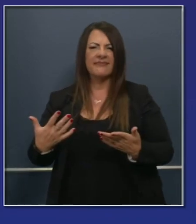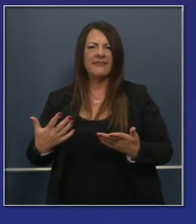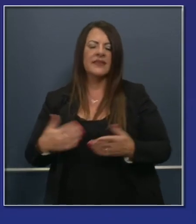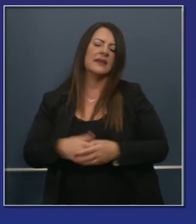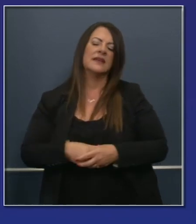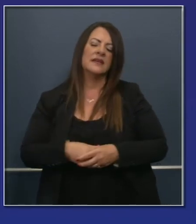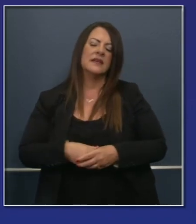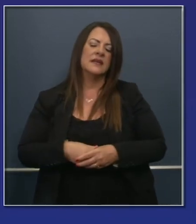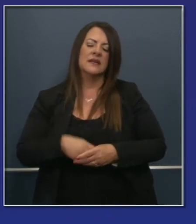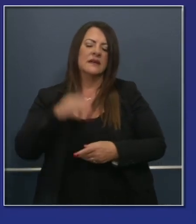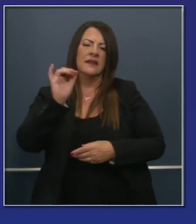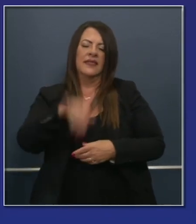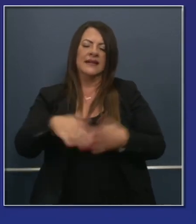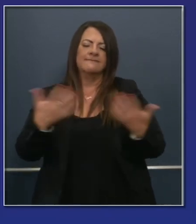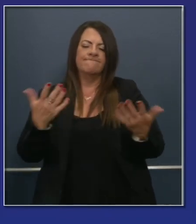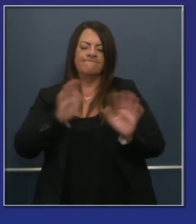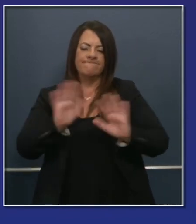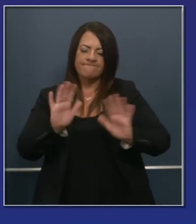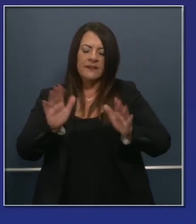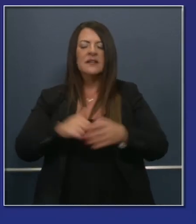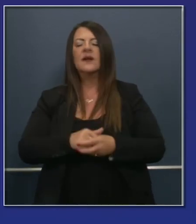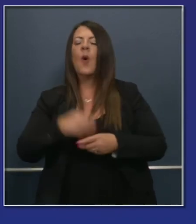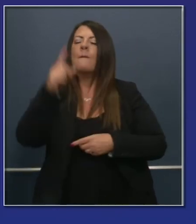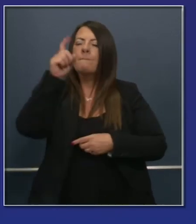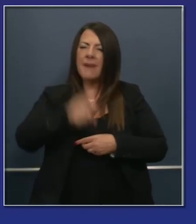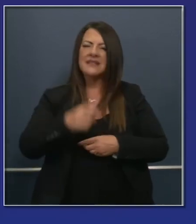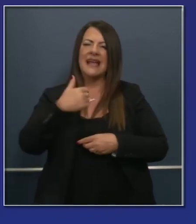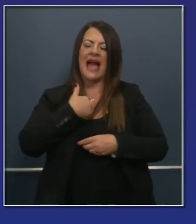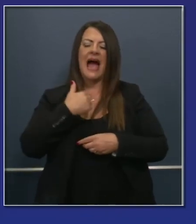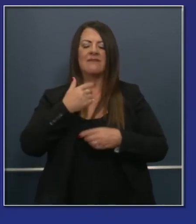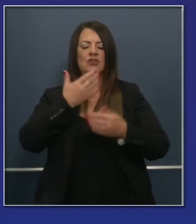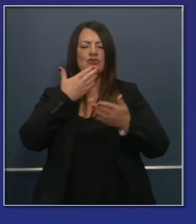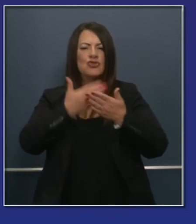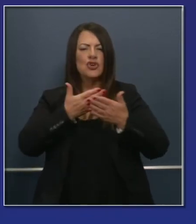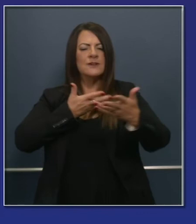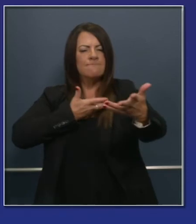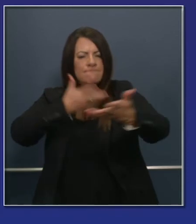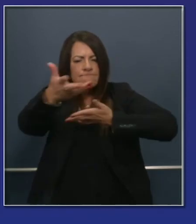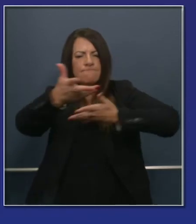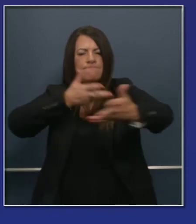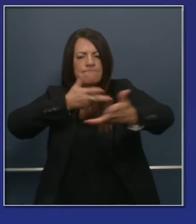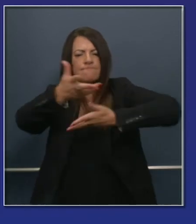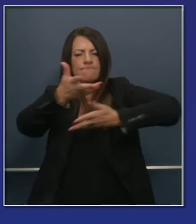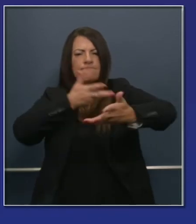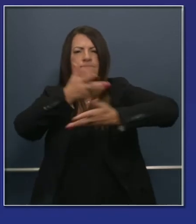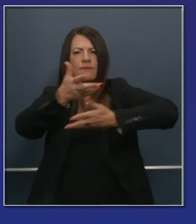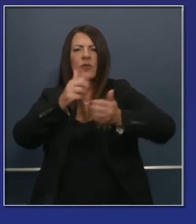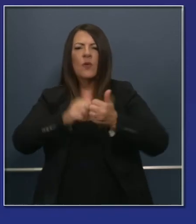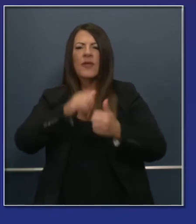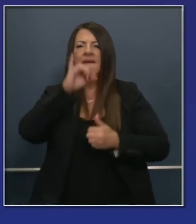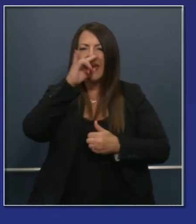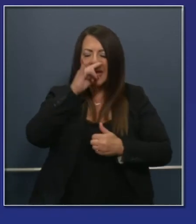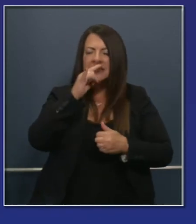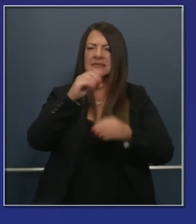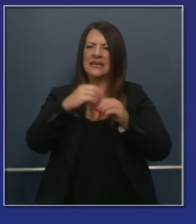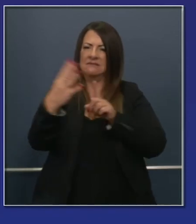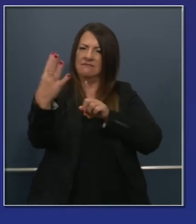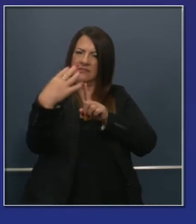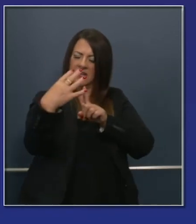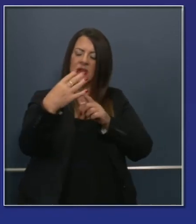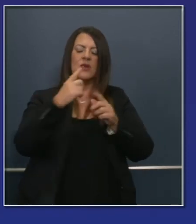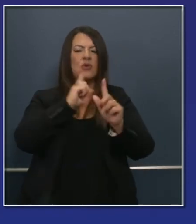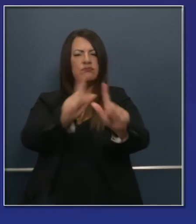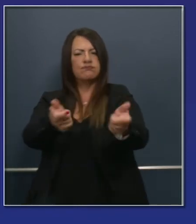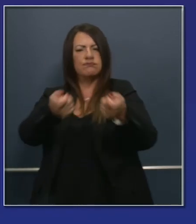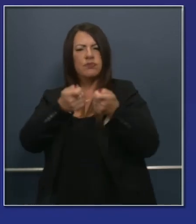beginning of mankind this has to be a much more interactive process where we want to bring our students into the screen